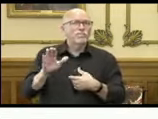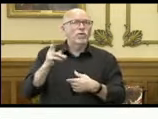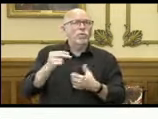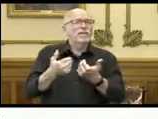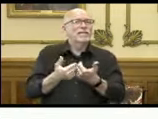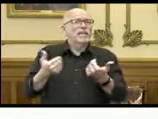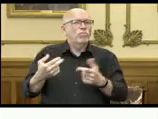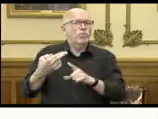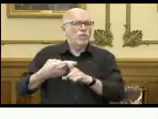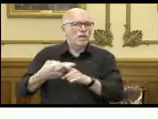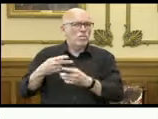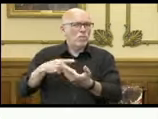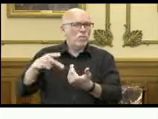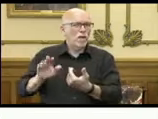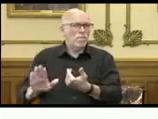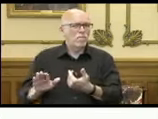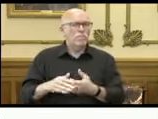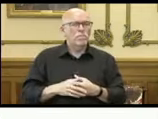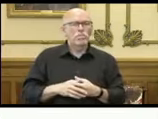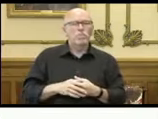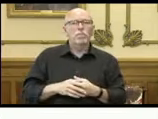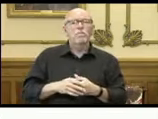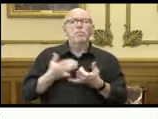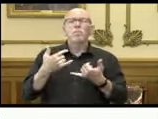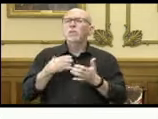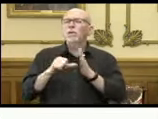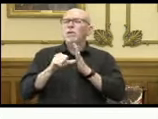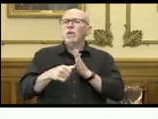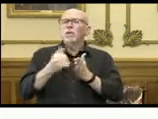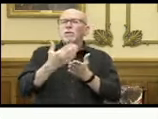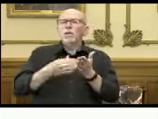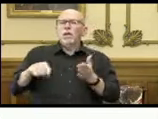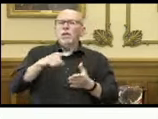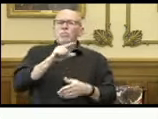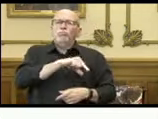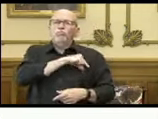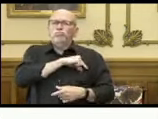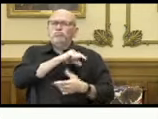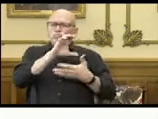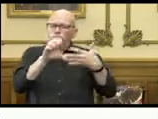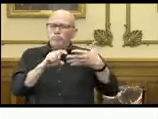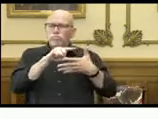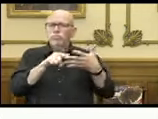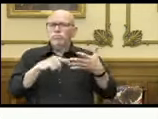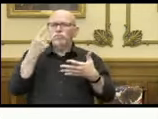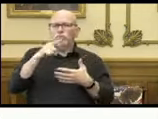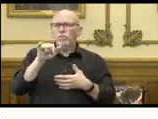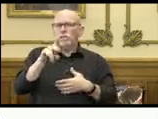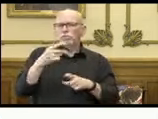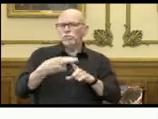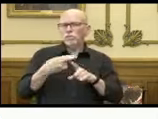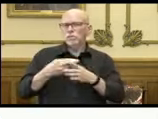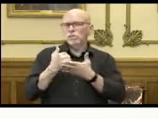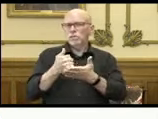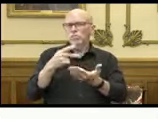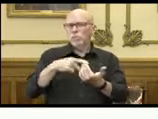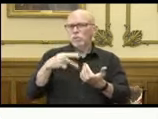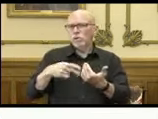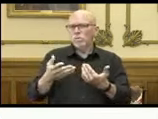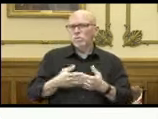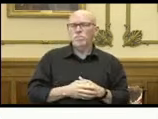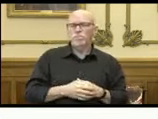separate rental assistance program. So now let me highlight some of the eligibility criteria for Indiana's rental assistance program.